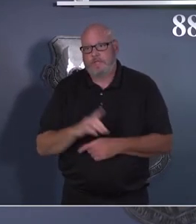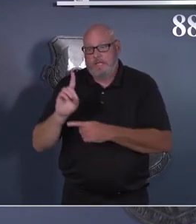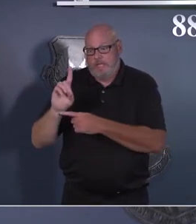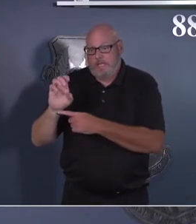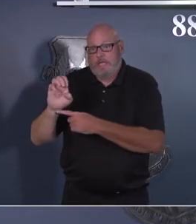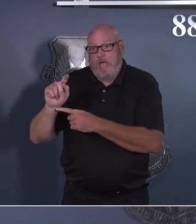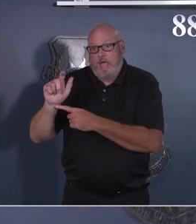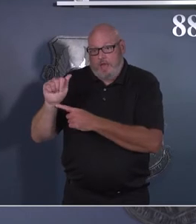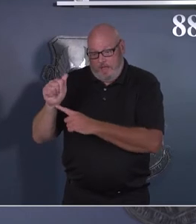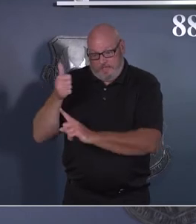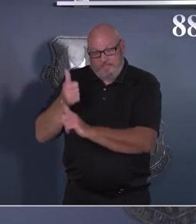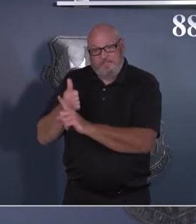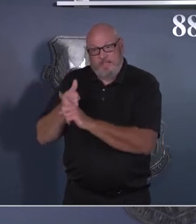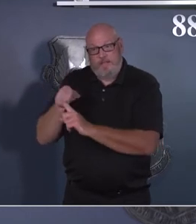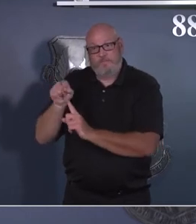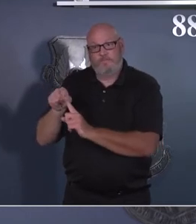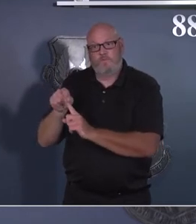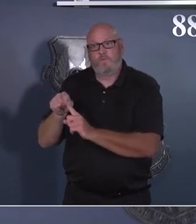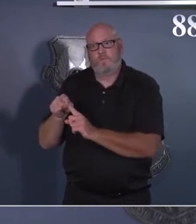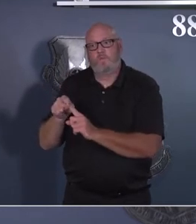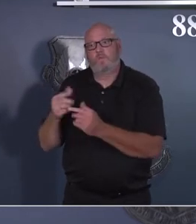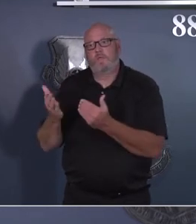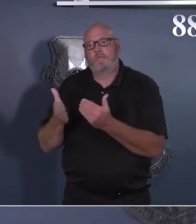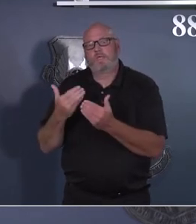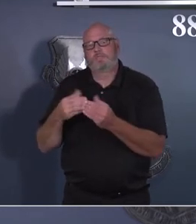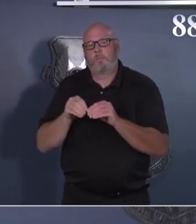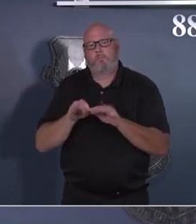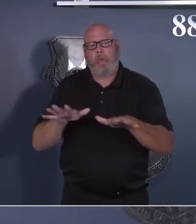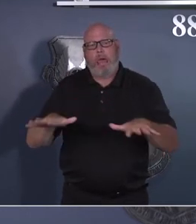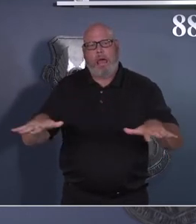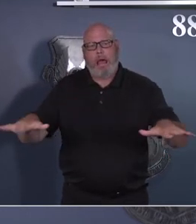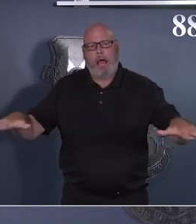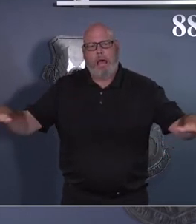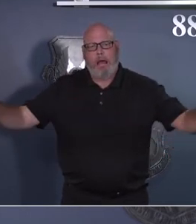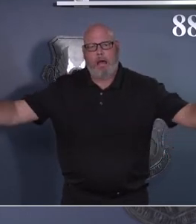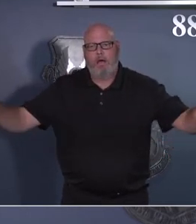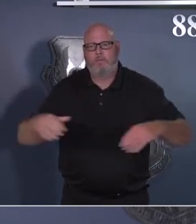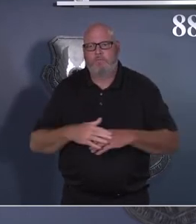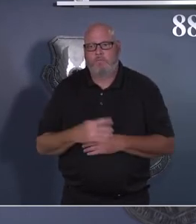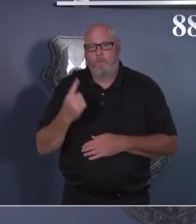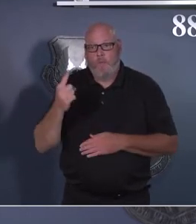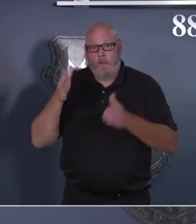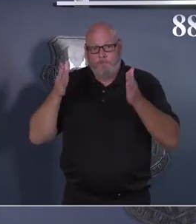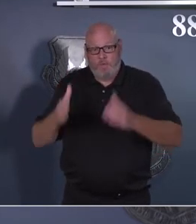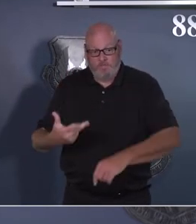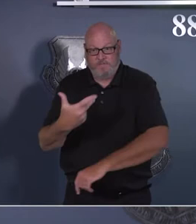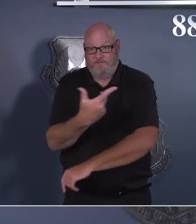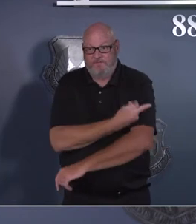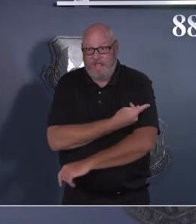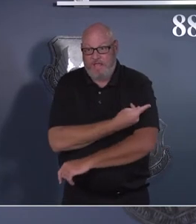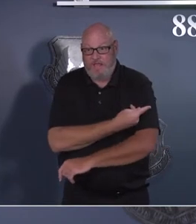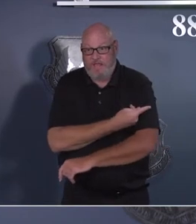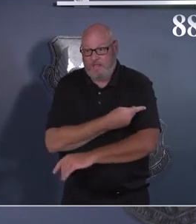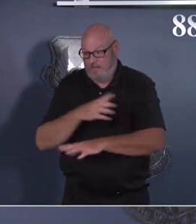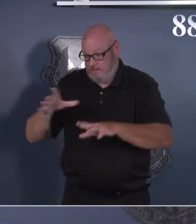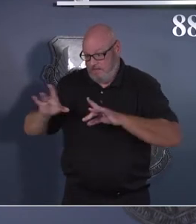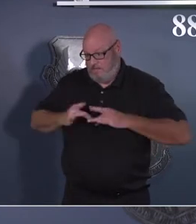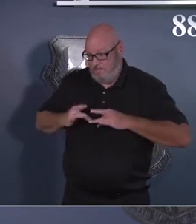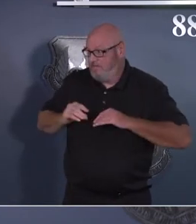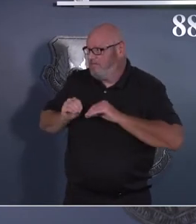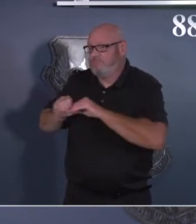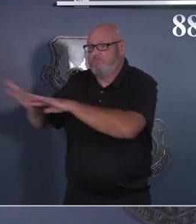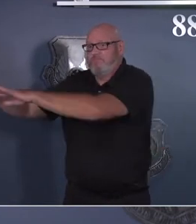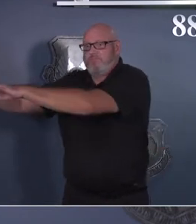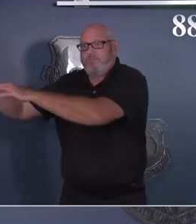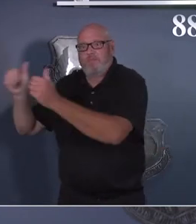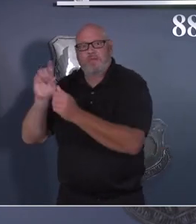earlier variants. Which, this highlights, again, the need to wear a mask as well as to follow those other physical protective measures that